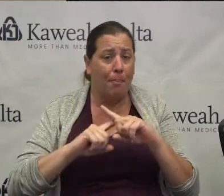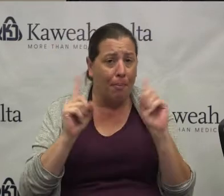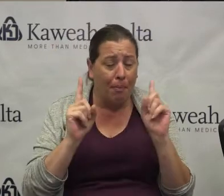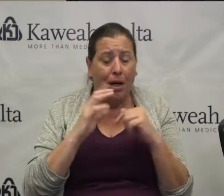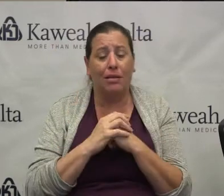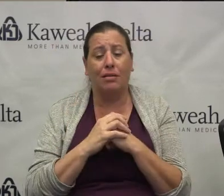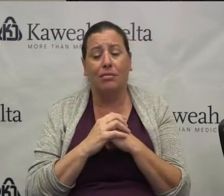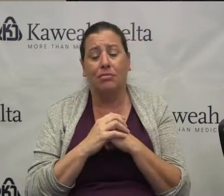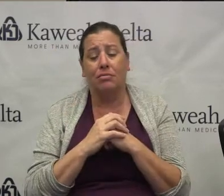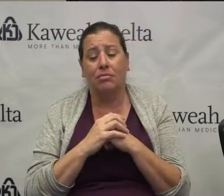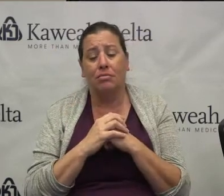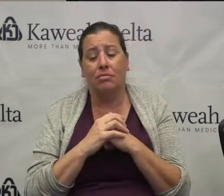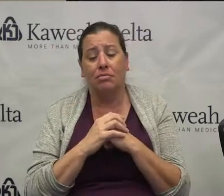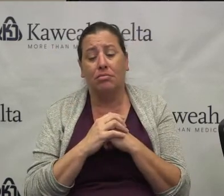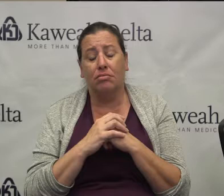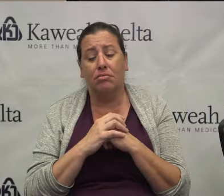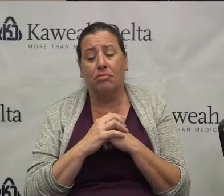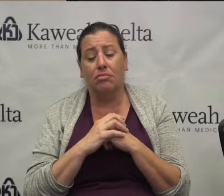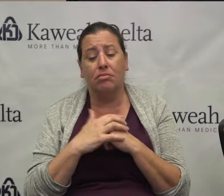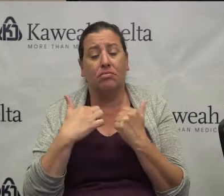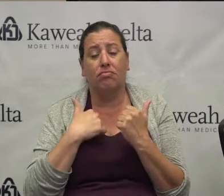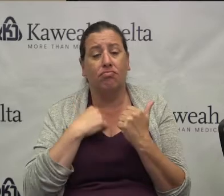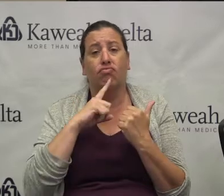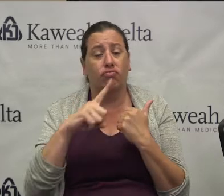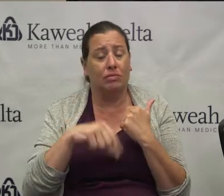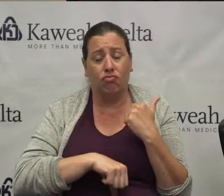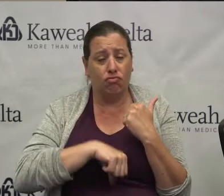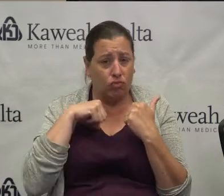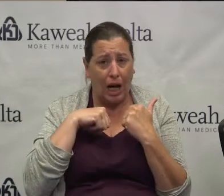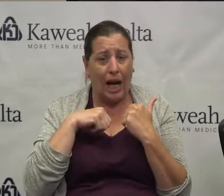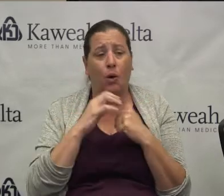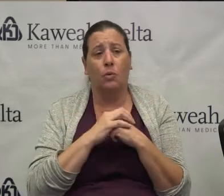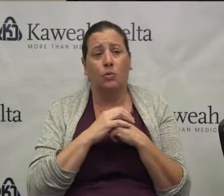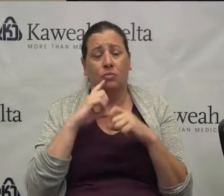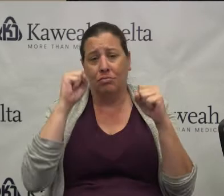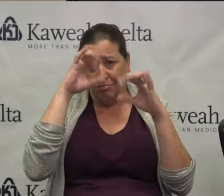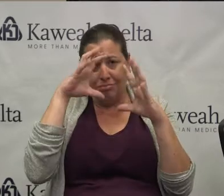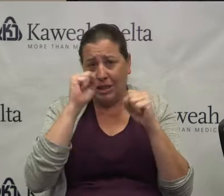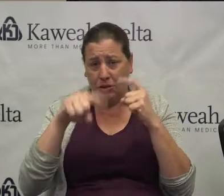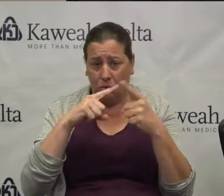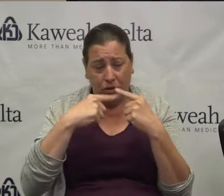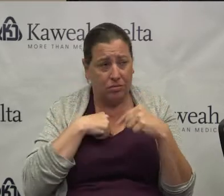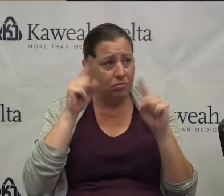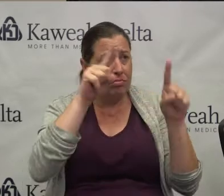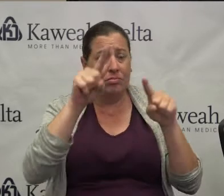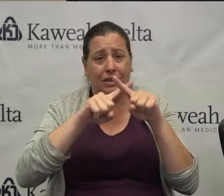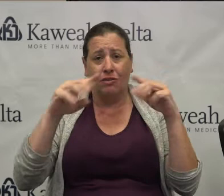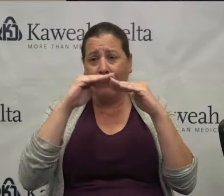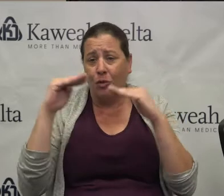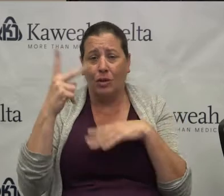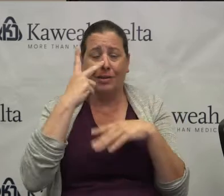But, again, I'm just so proud of them, so amazed that when I go up on the units, they're